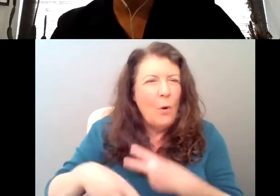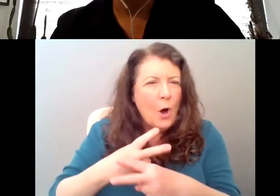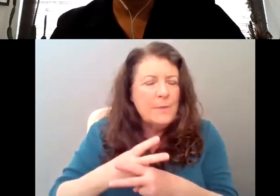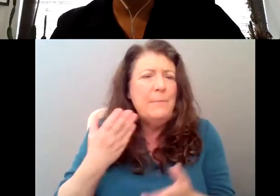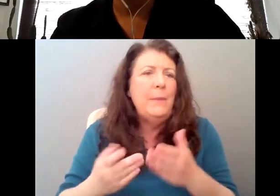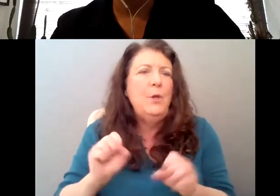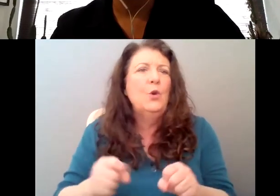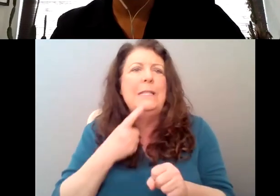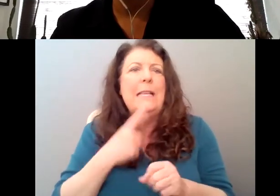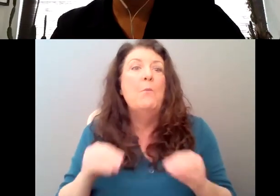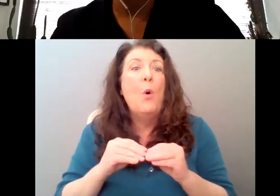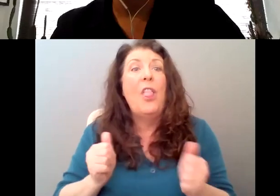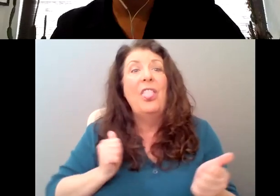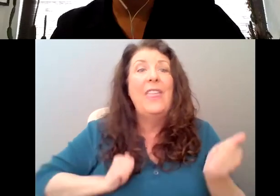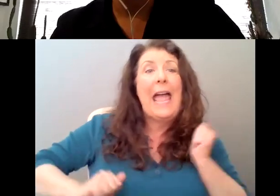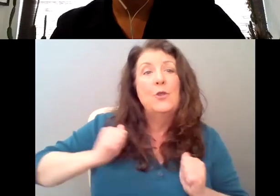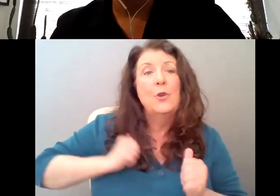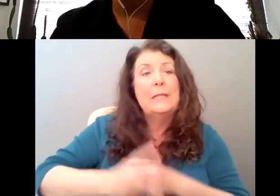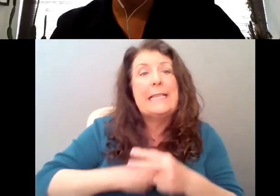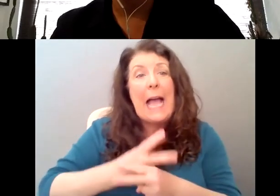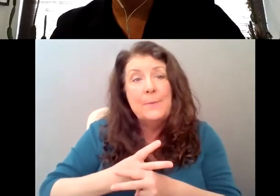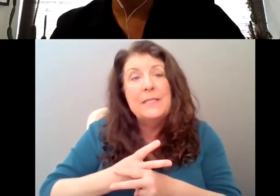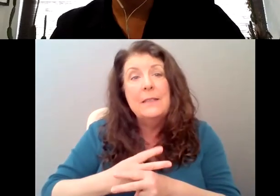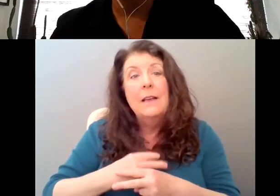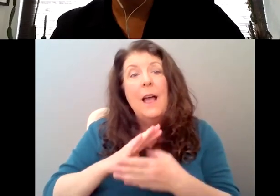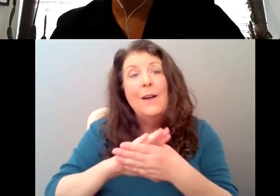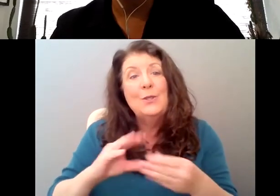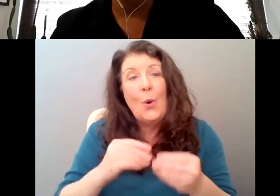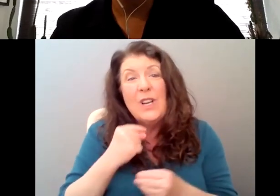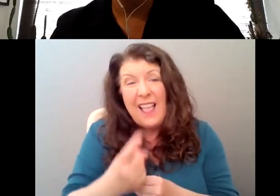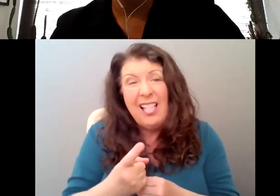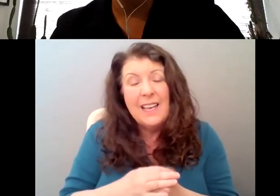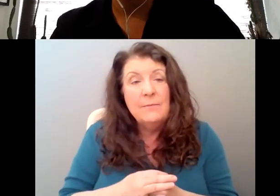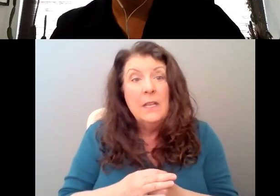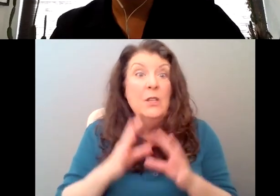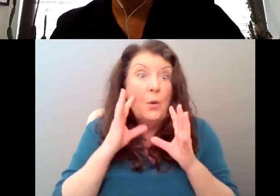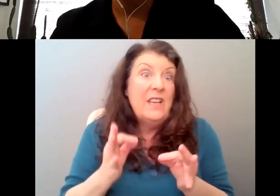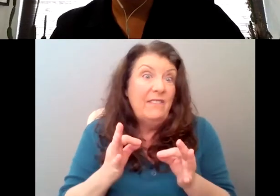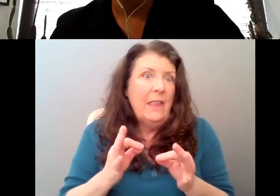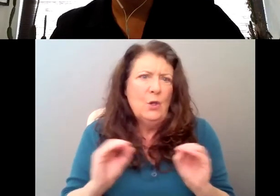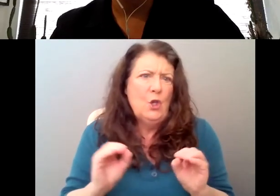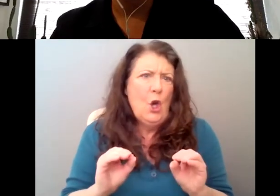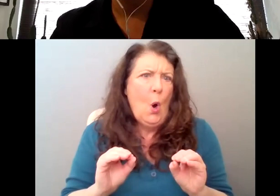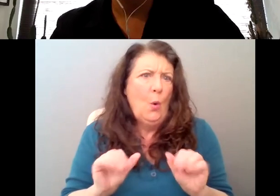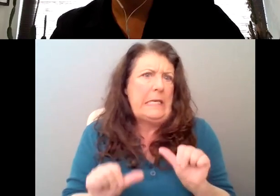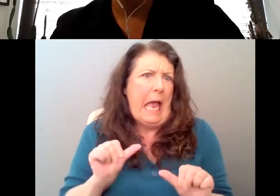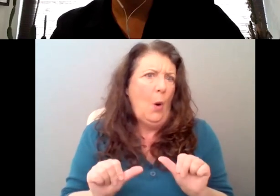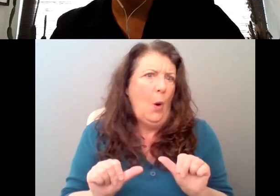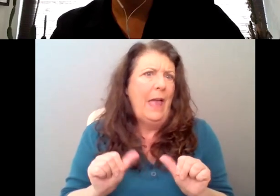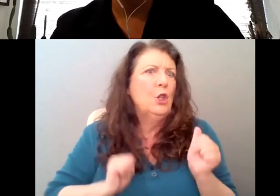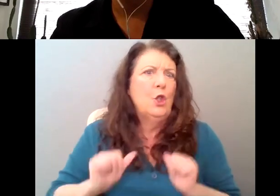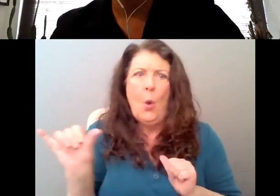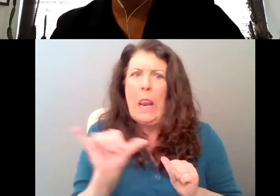forms of storytelling. And certainly I don't think there's any doubt that a show like Dickinson could not have existed